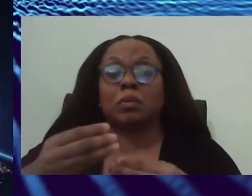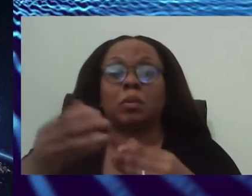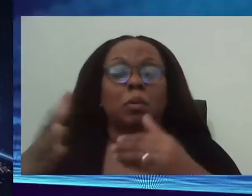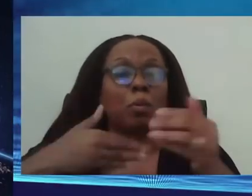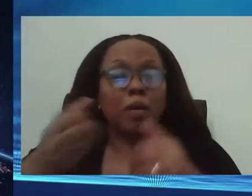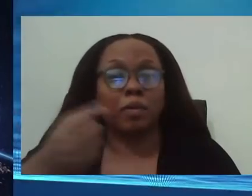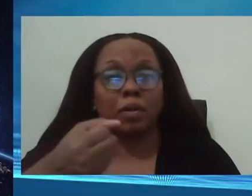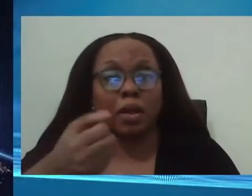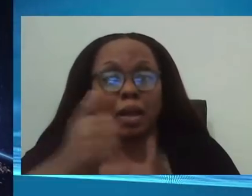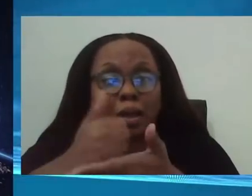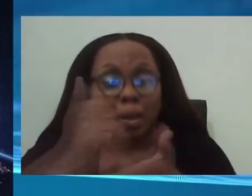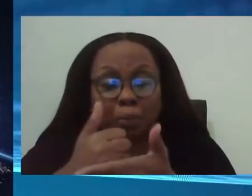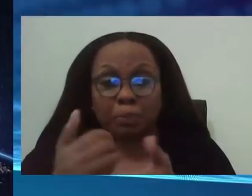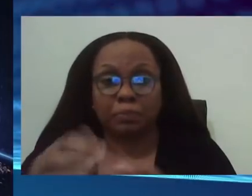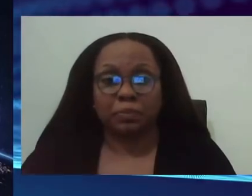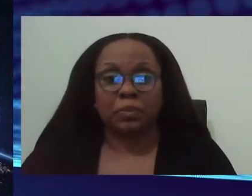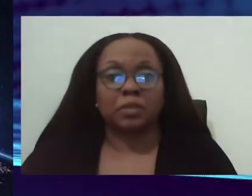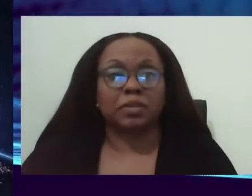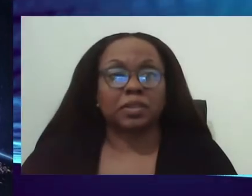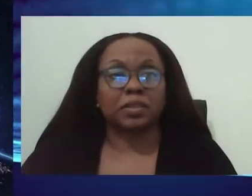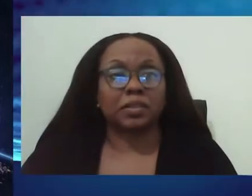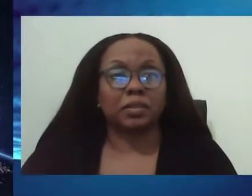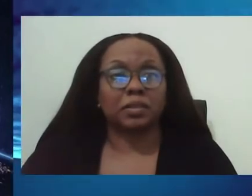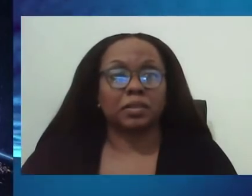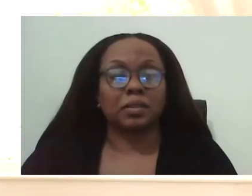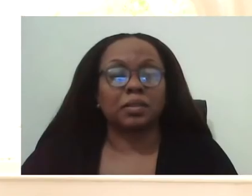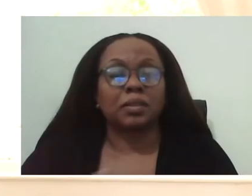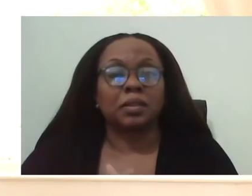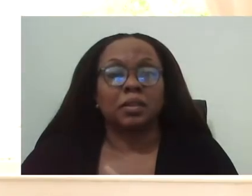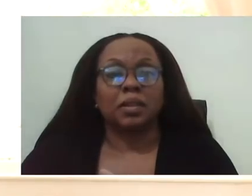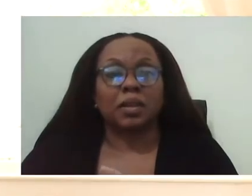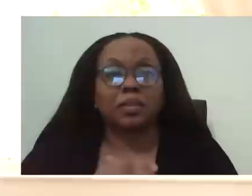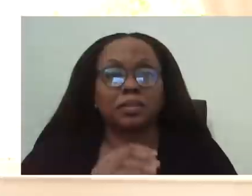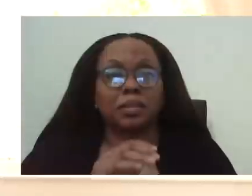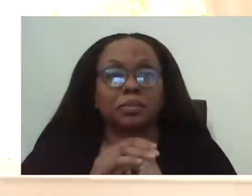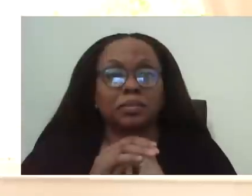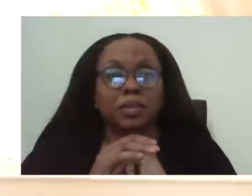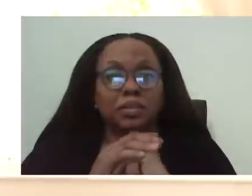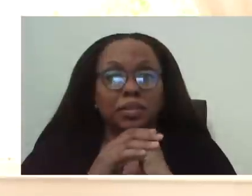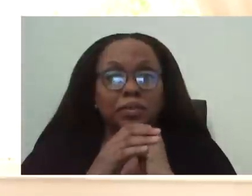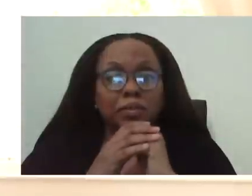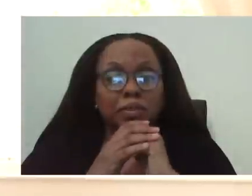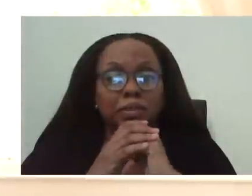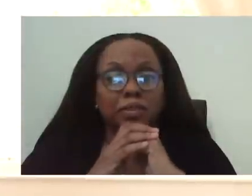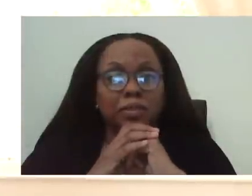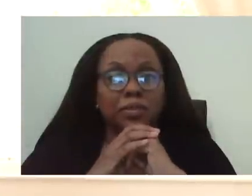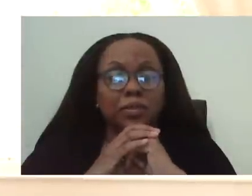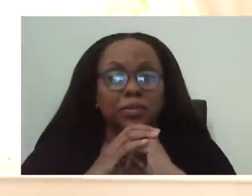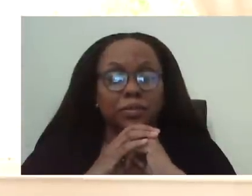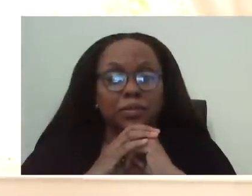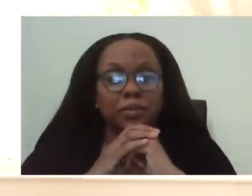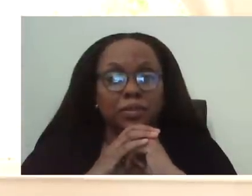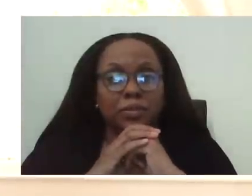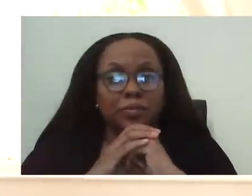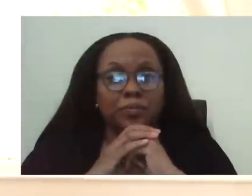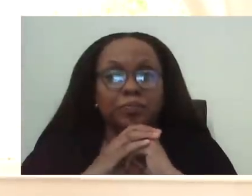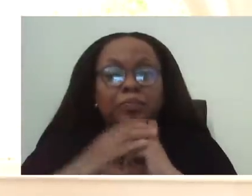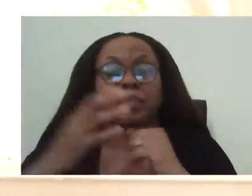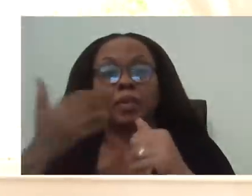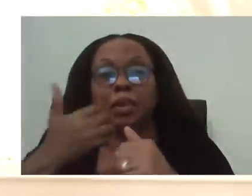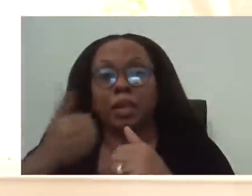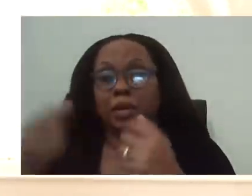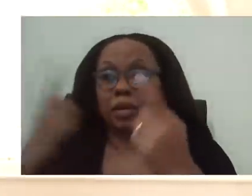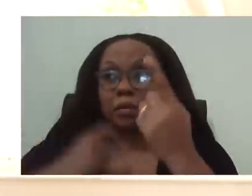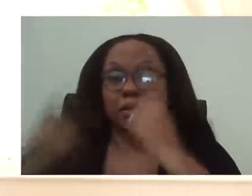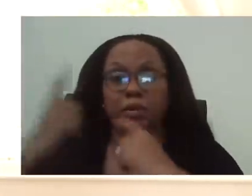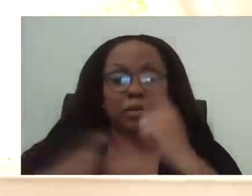Dr. Granderson, I'm going to ask you to stick a pin there and invite questions from the media and from the public. And if you want to